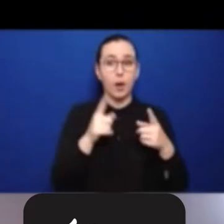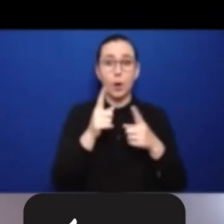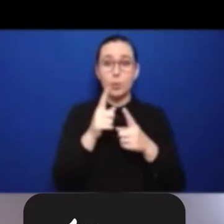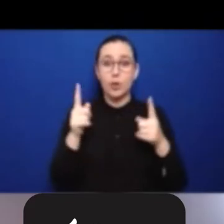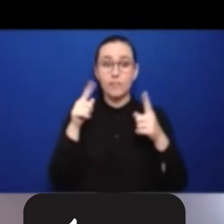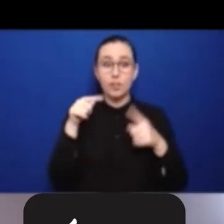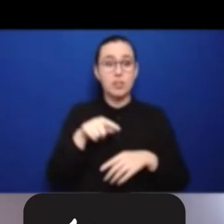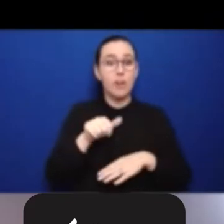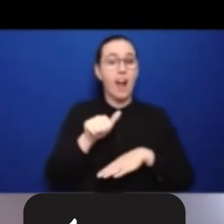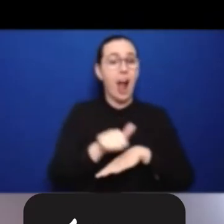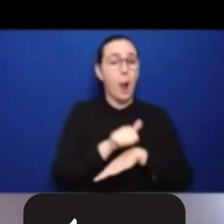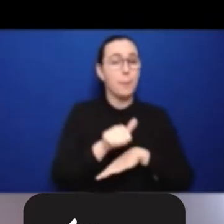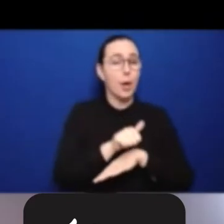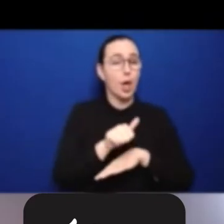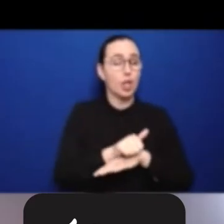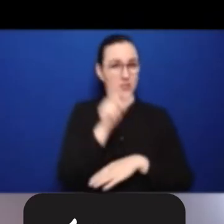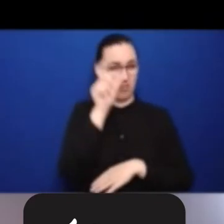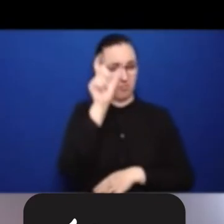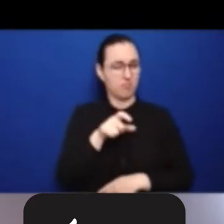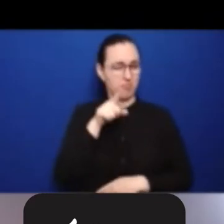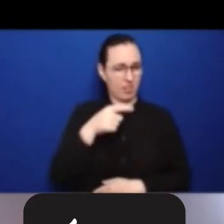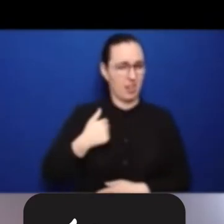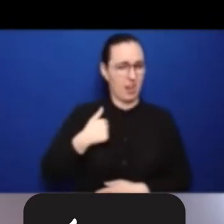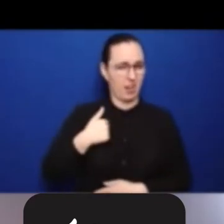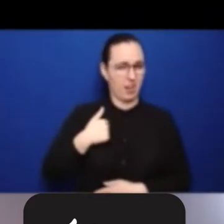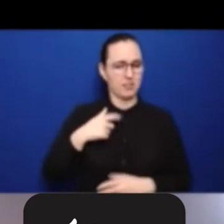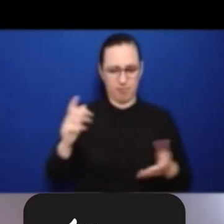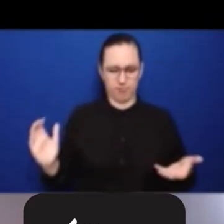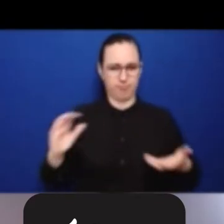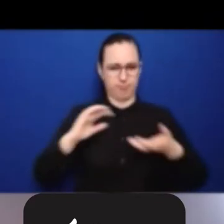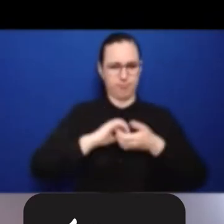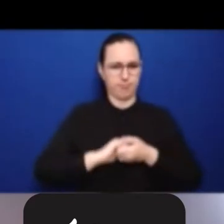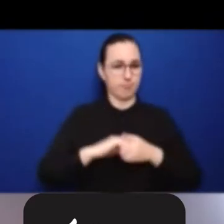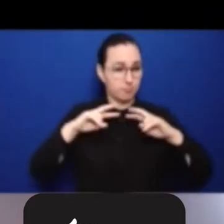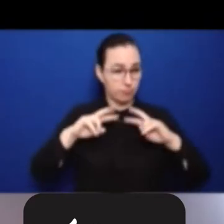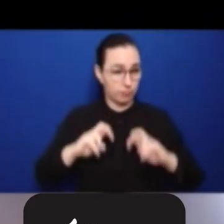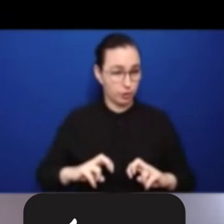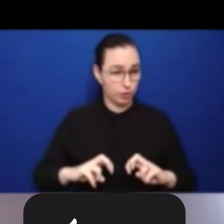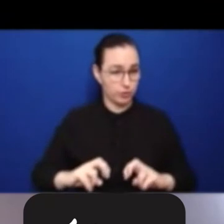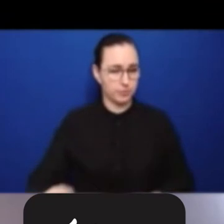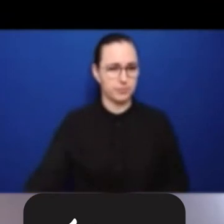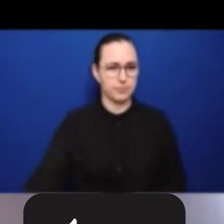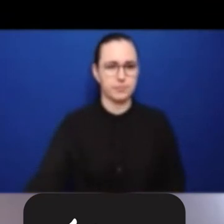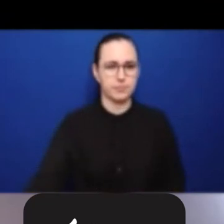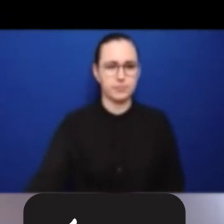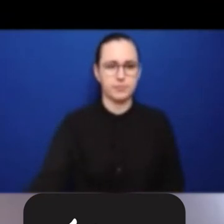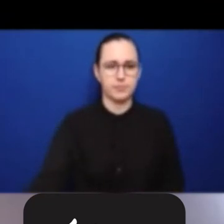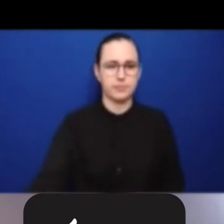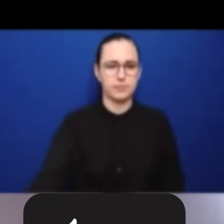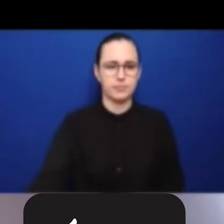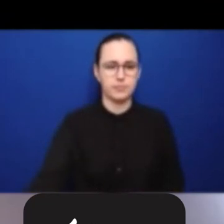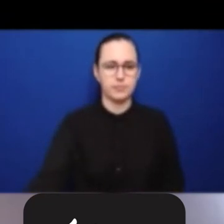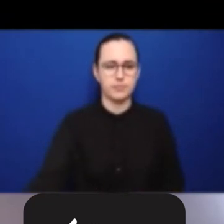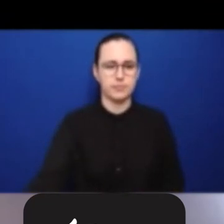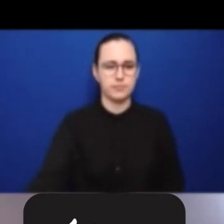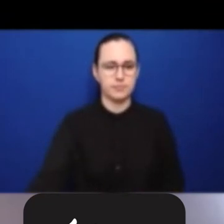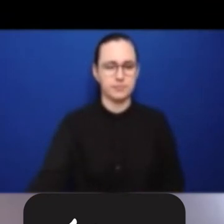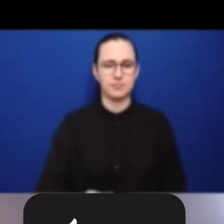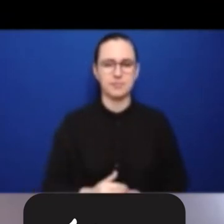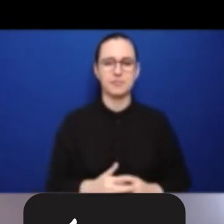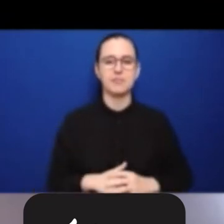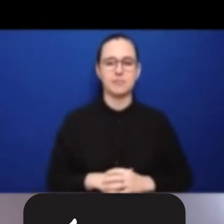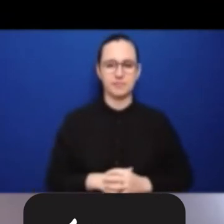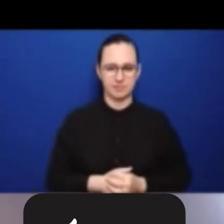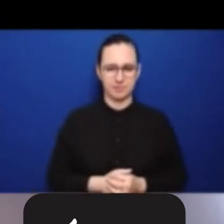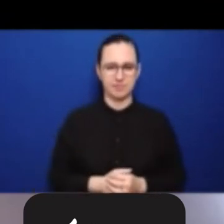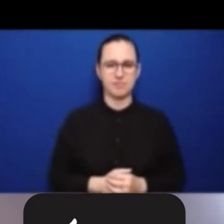as a seminar today I said I'd be happy to do so